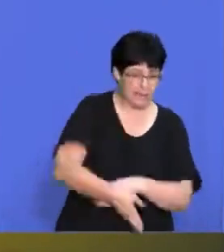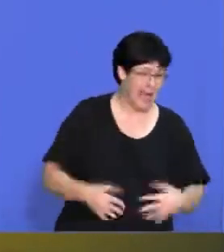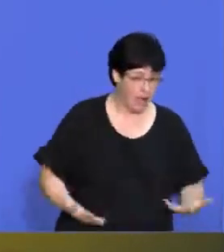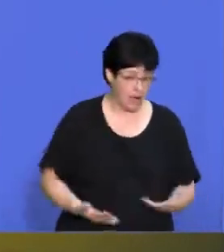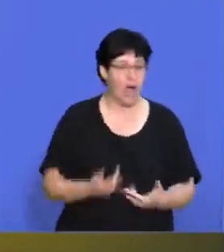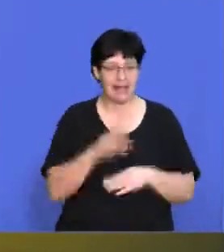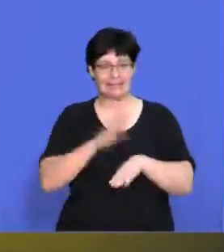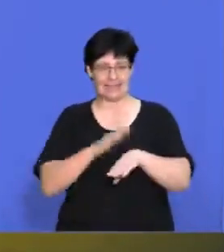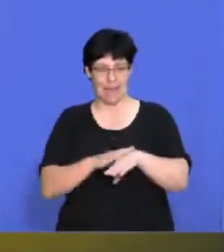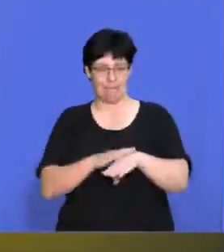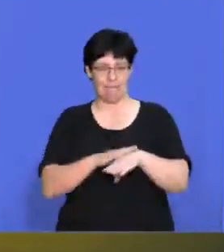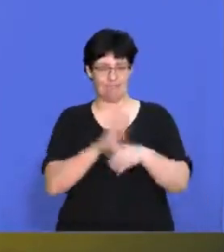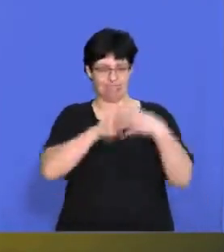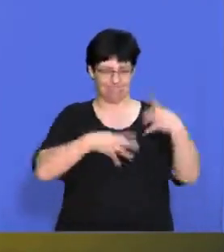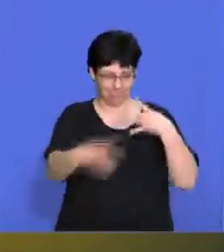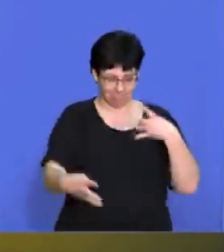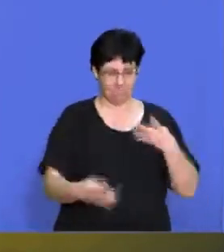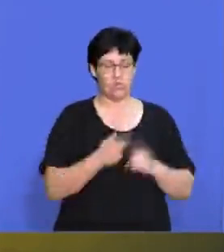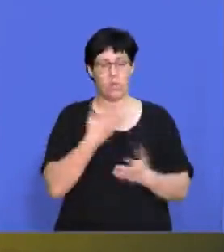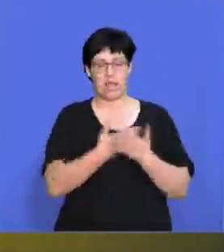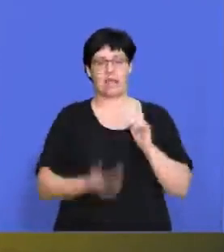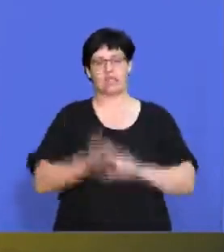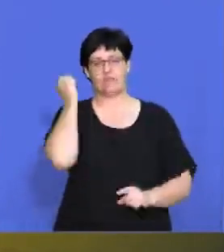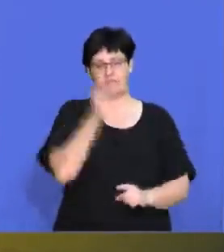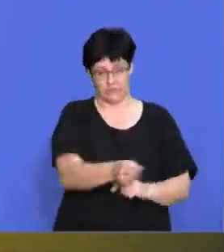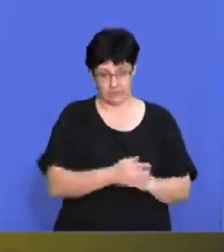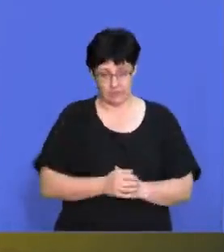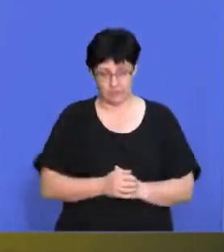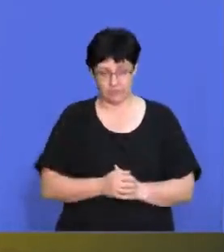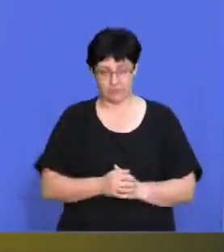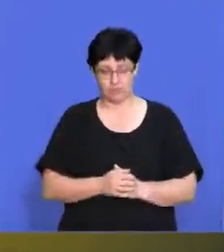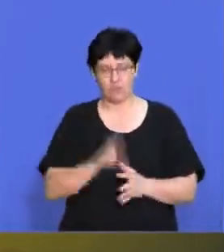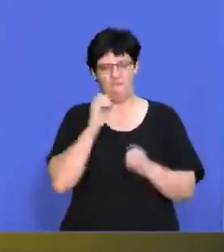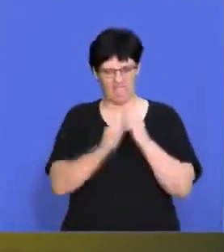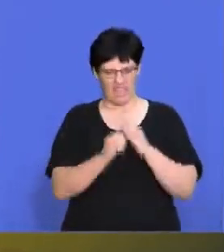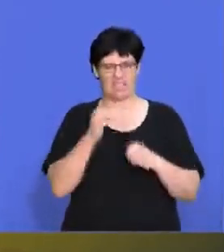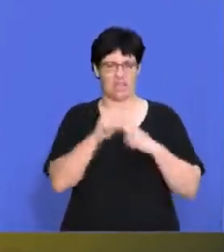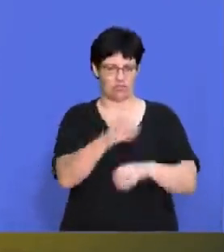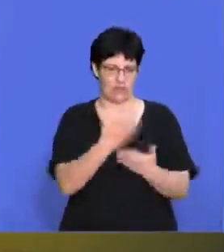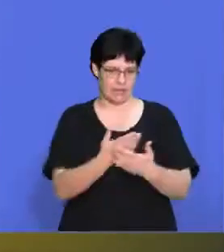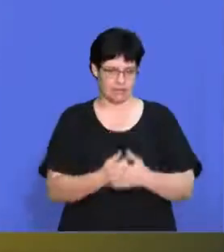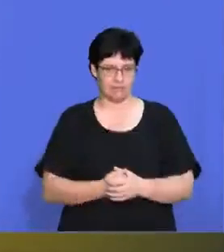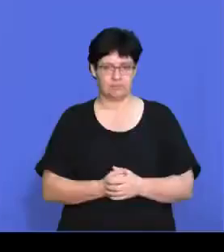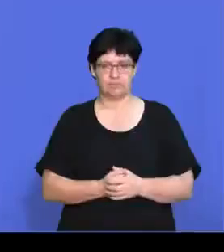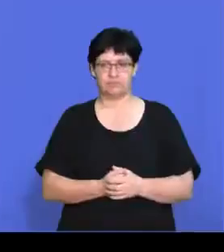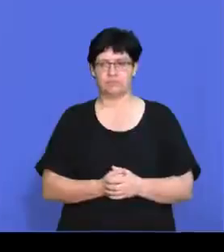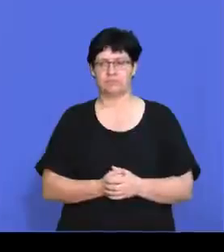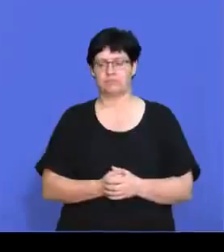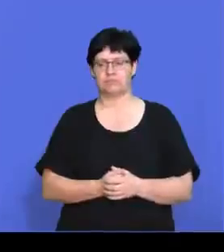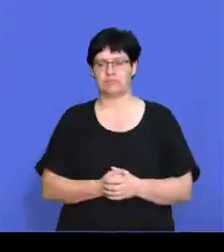we have to work, and how much time do we have in which we can correct our strategy?